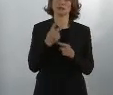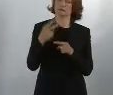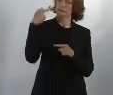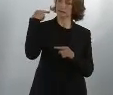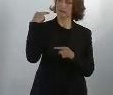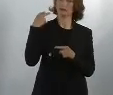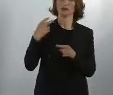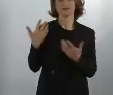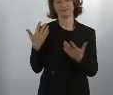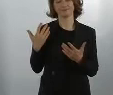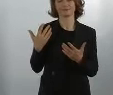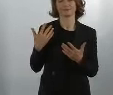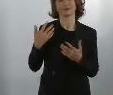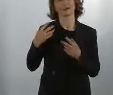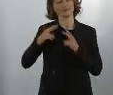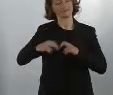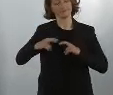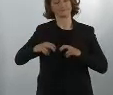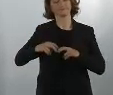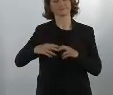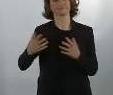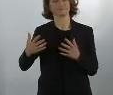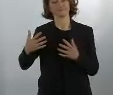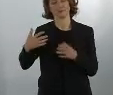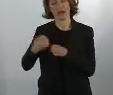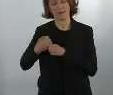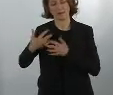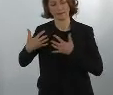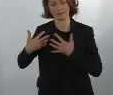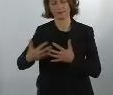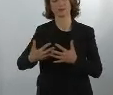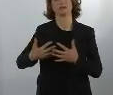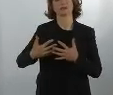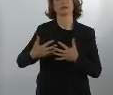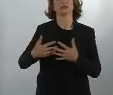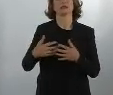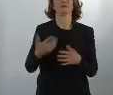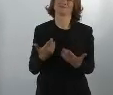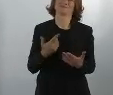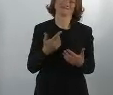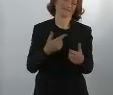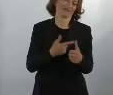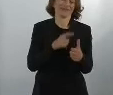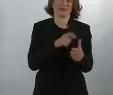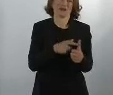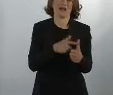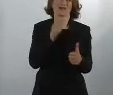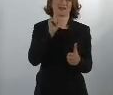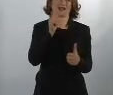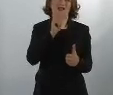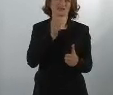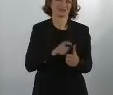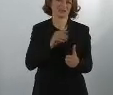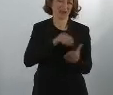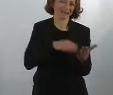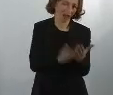things now have to be dealt with first, and we are in the process of that. So this